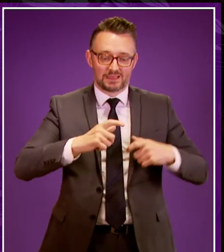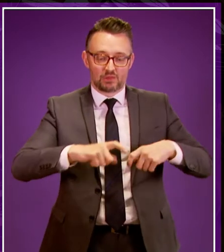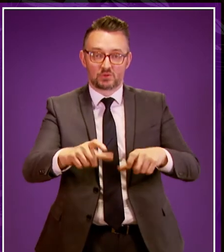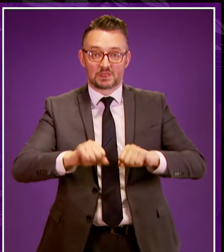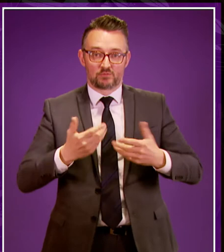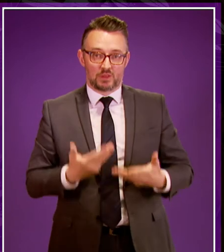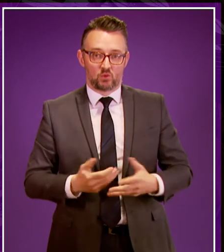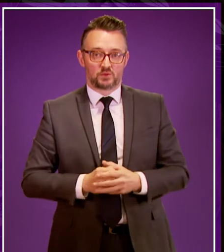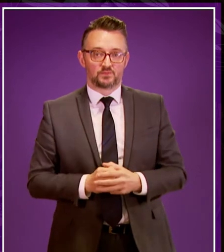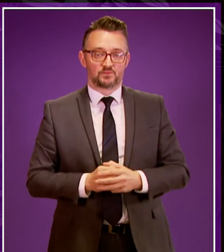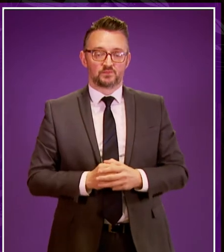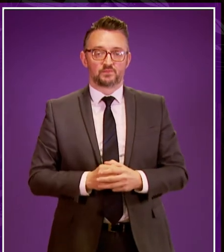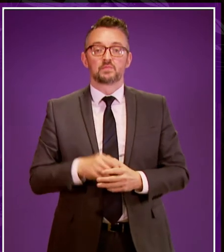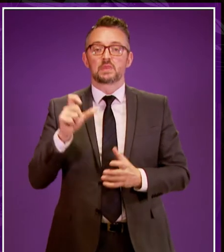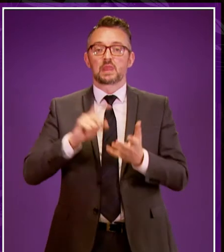basis.